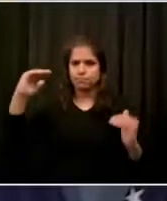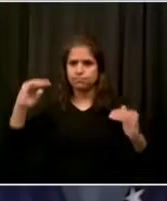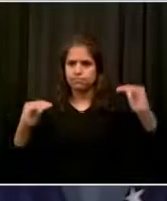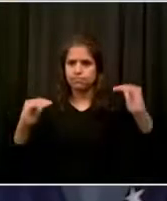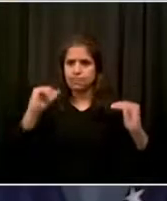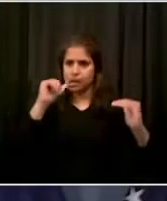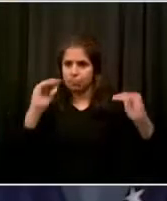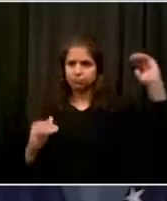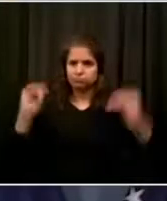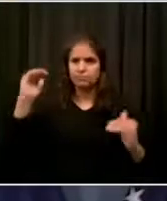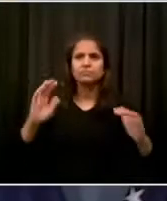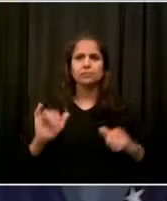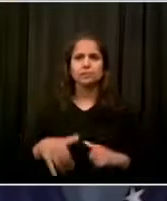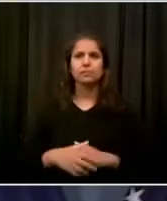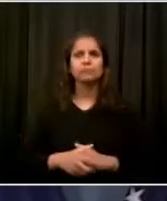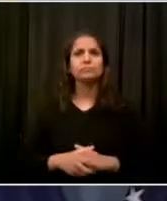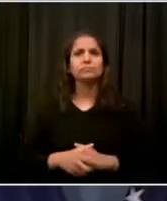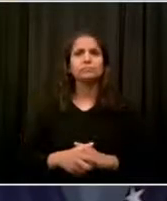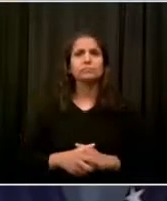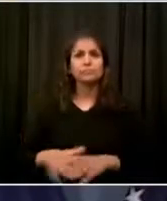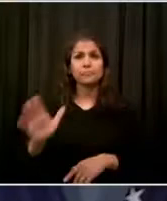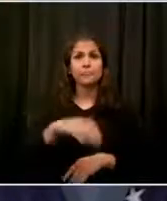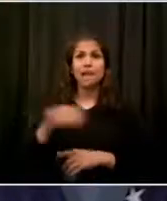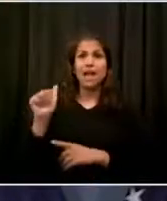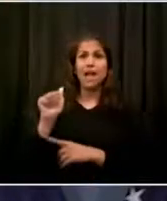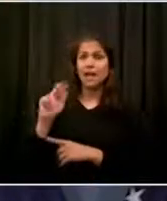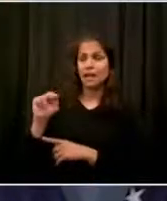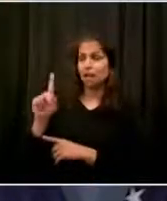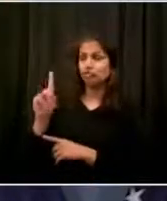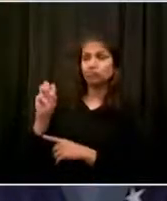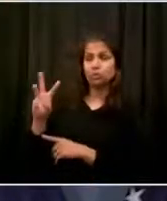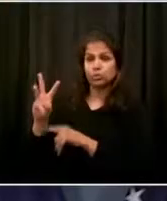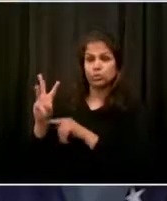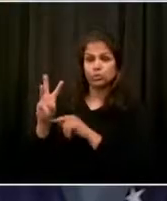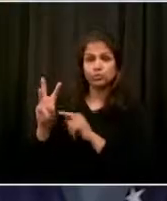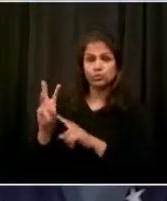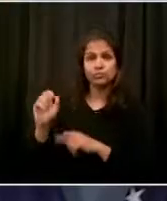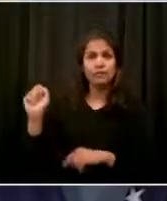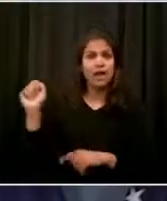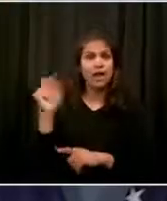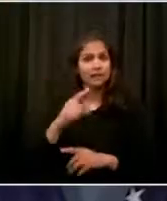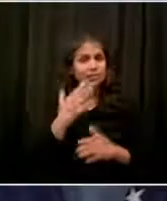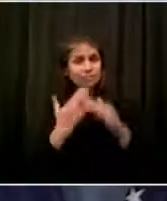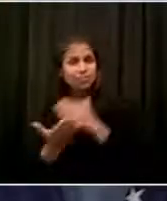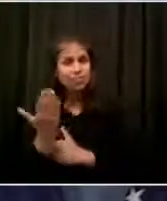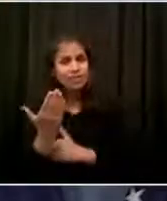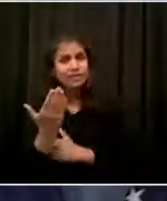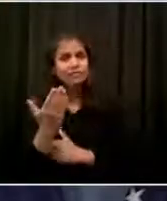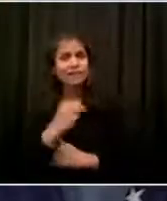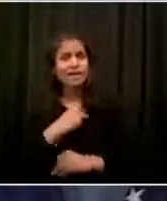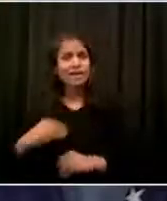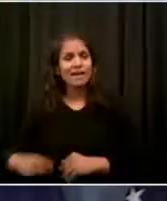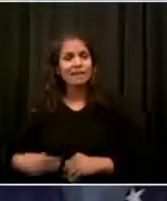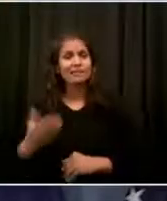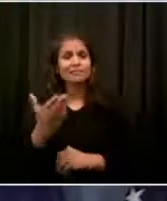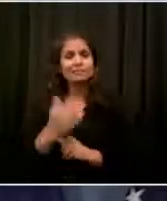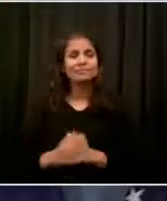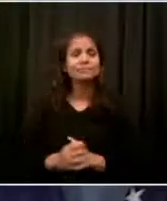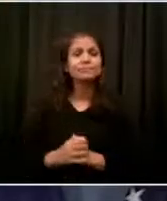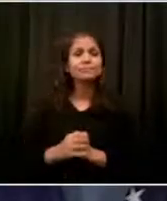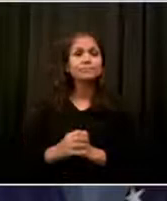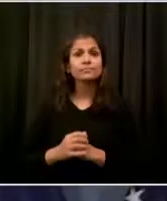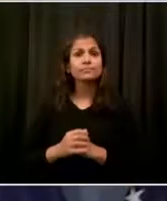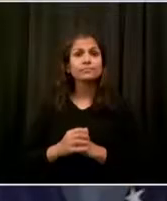Good morning, Mr. Mayor and everyone on the call. Hope you're doing well. Yes, Andrew. How are you? Good. I hate to